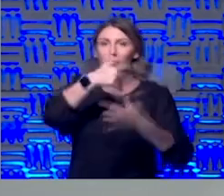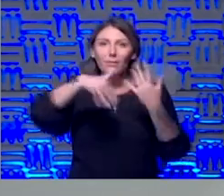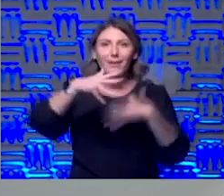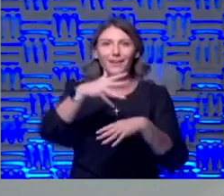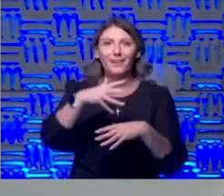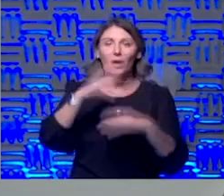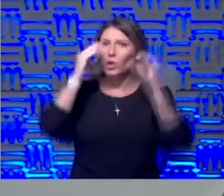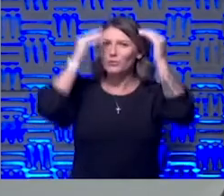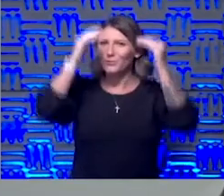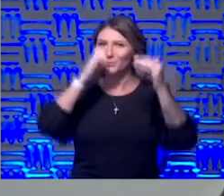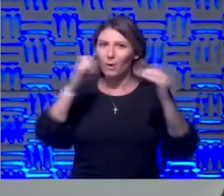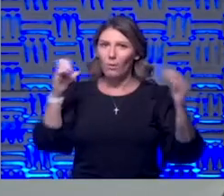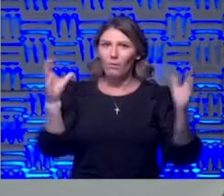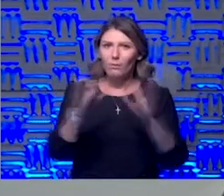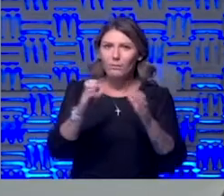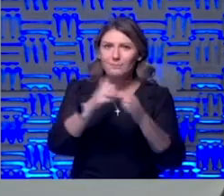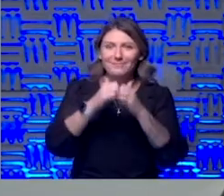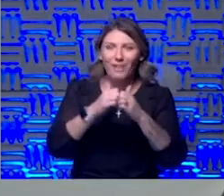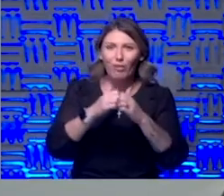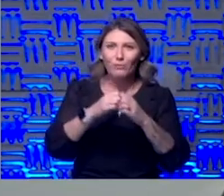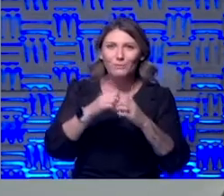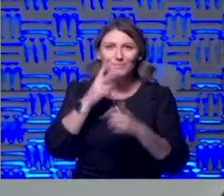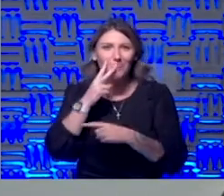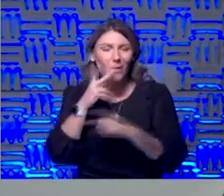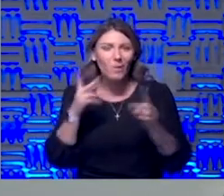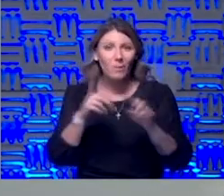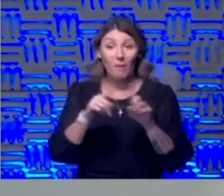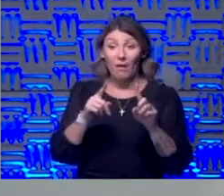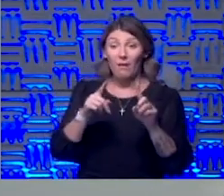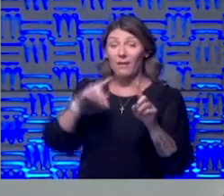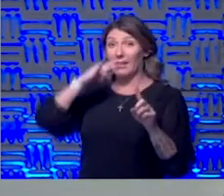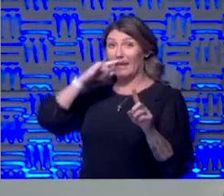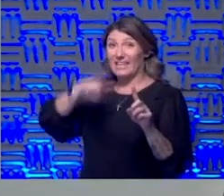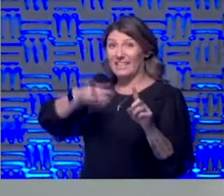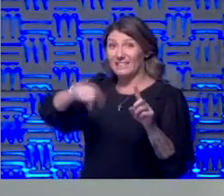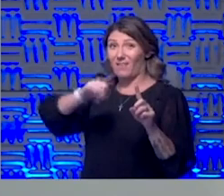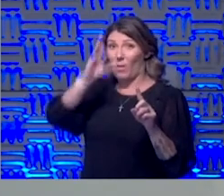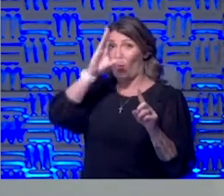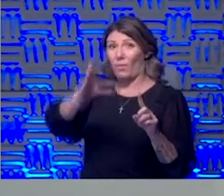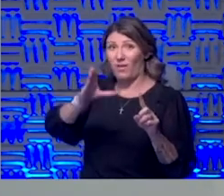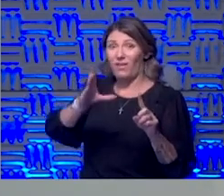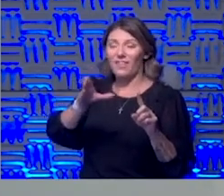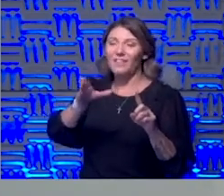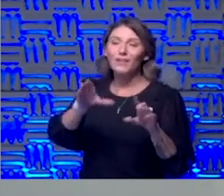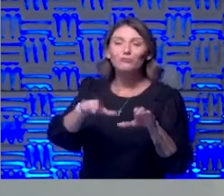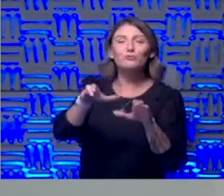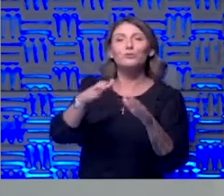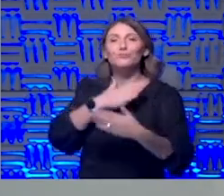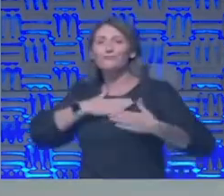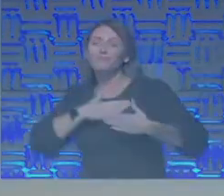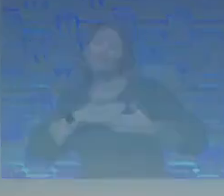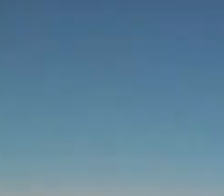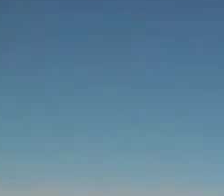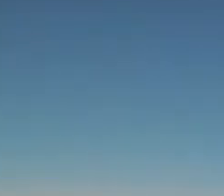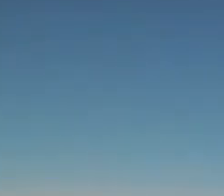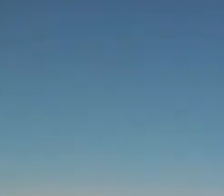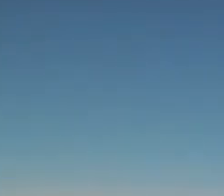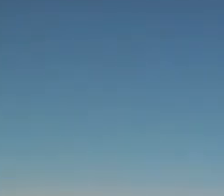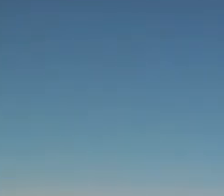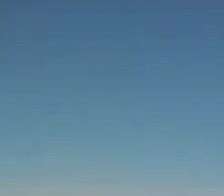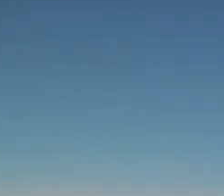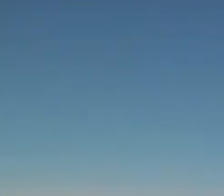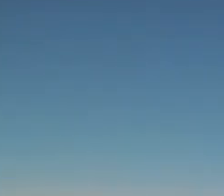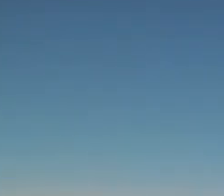to smoke but kids do and it's something that they enjoy doing together and showing off their vape clouds and